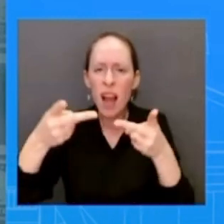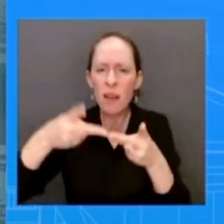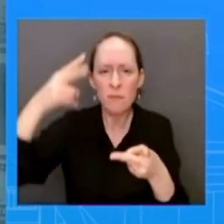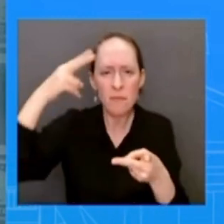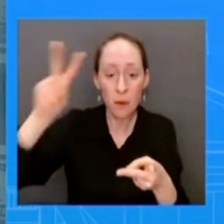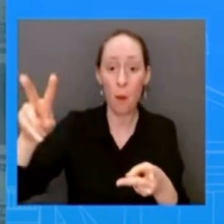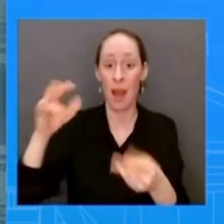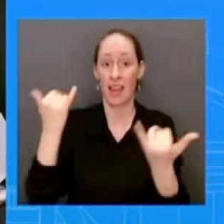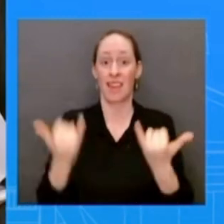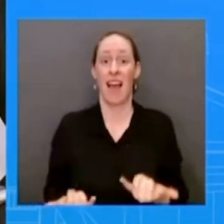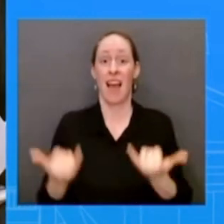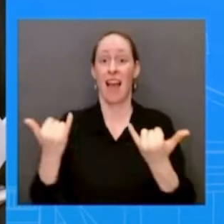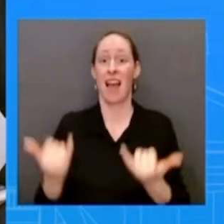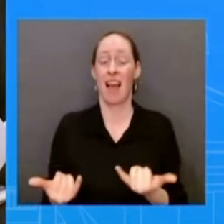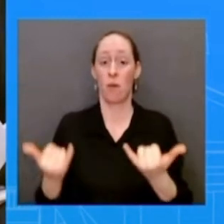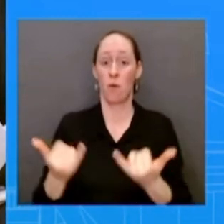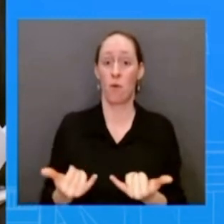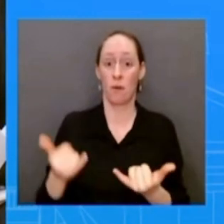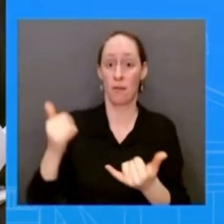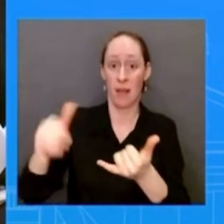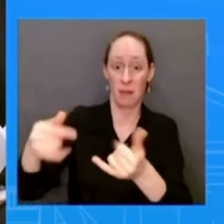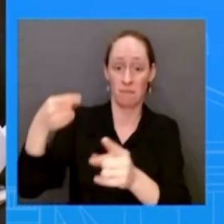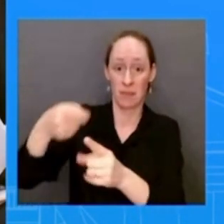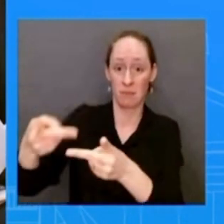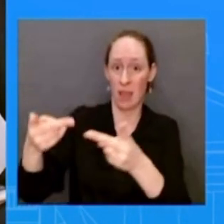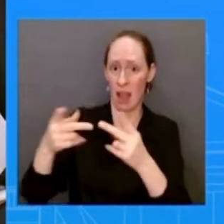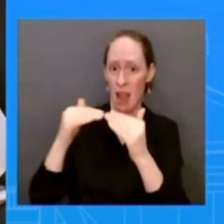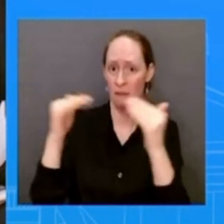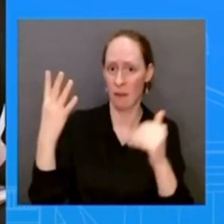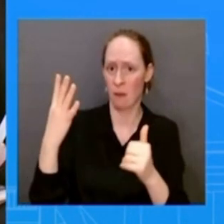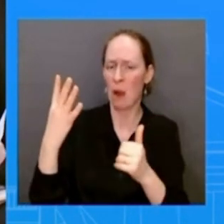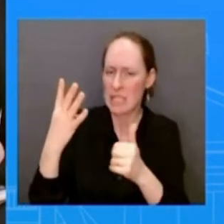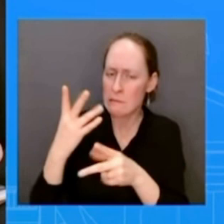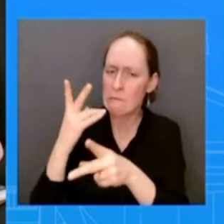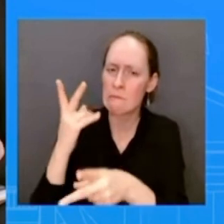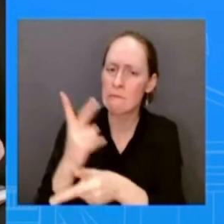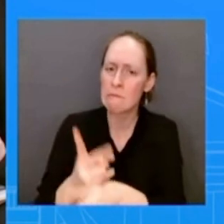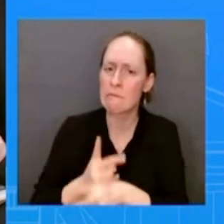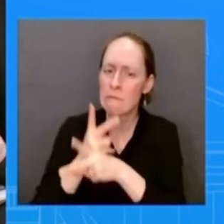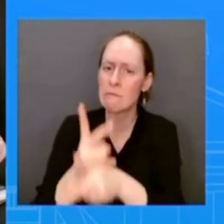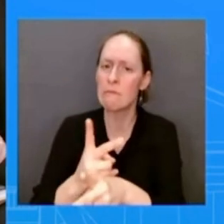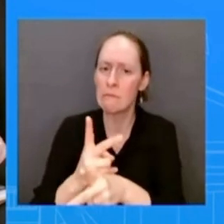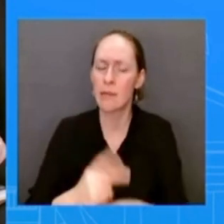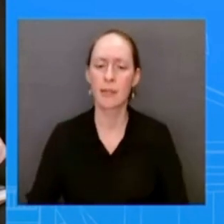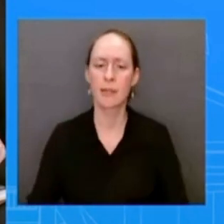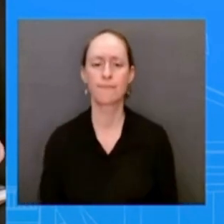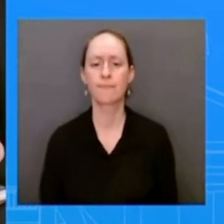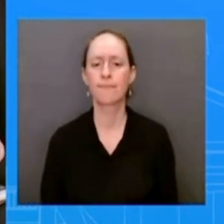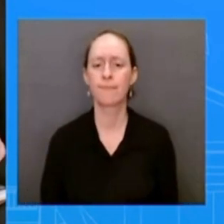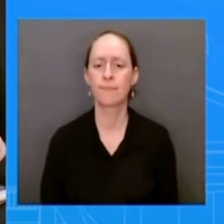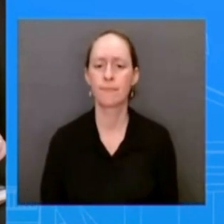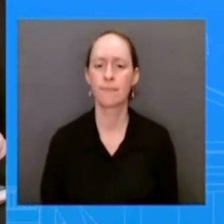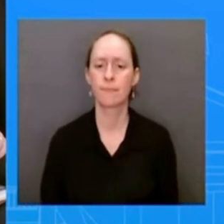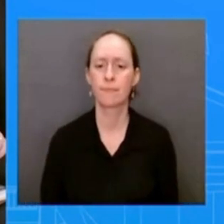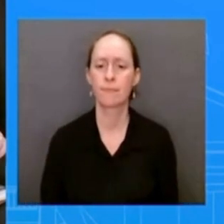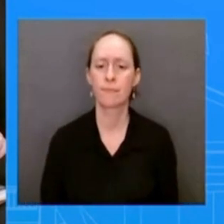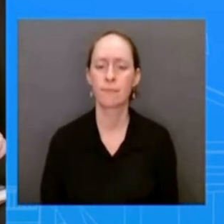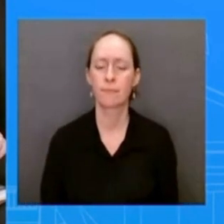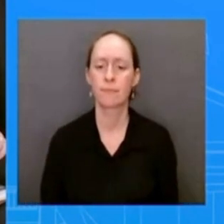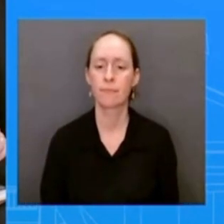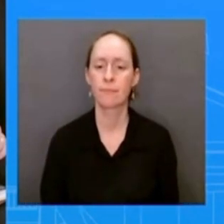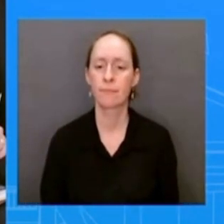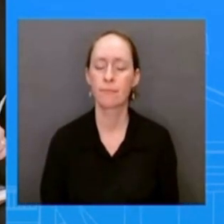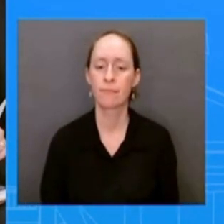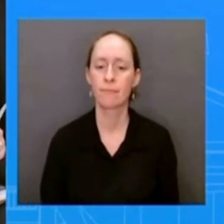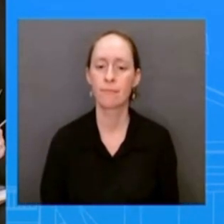careful and then finally one of your top spokespeople spokespeople we learned today is stepping down she played a prominent role